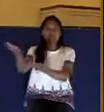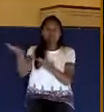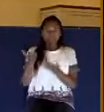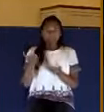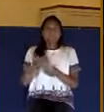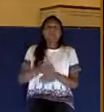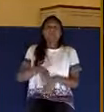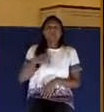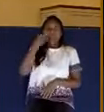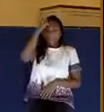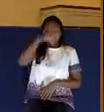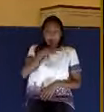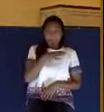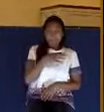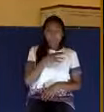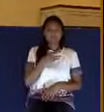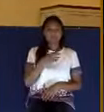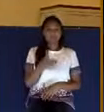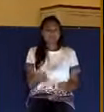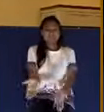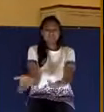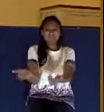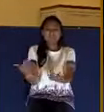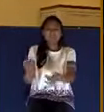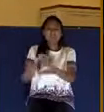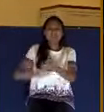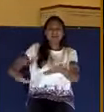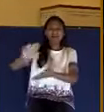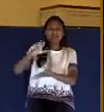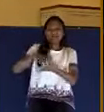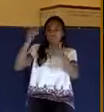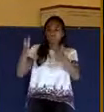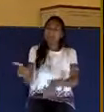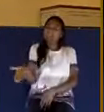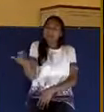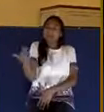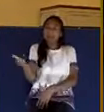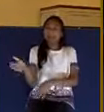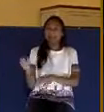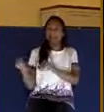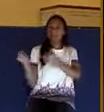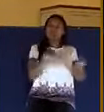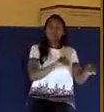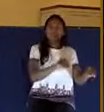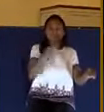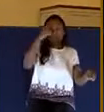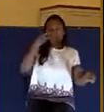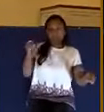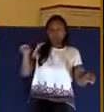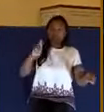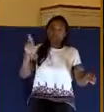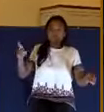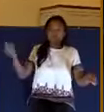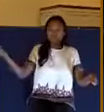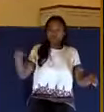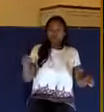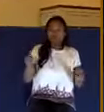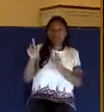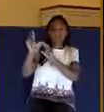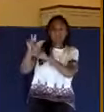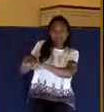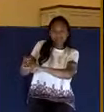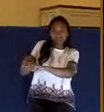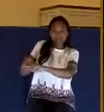his credit, he went over to those college students and said, that will never, ever happen again as long as I'm the pastor here. But it happens.